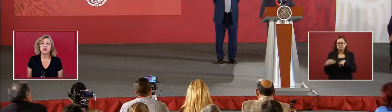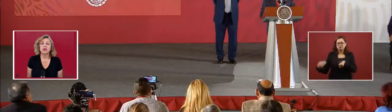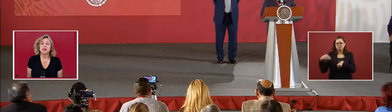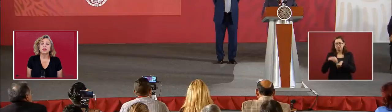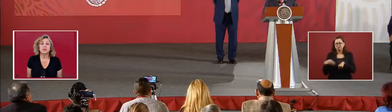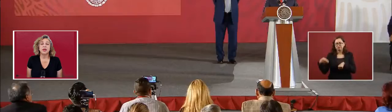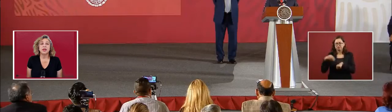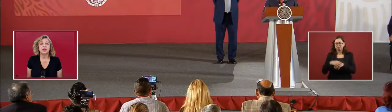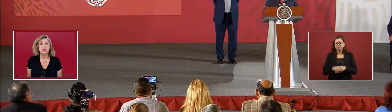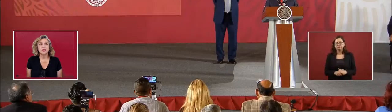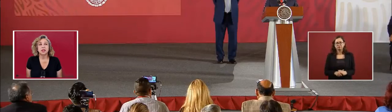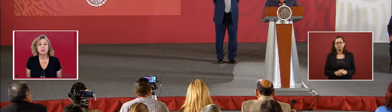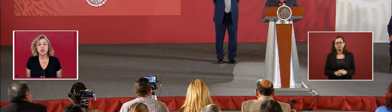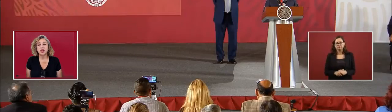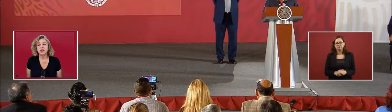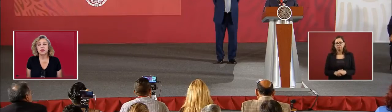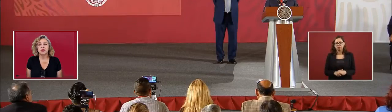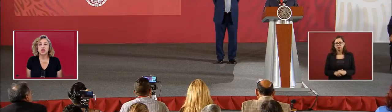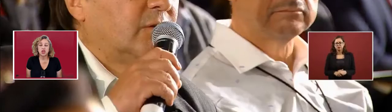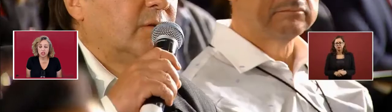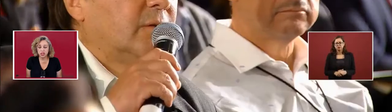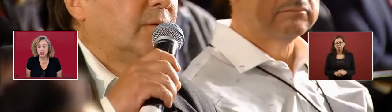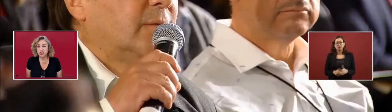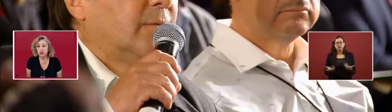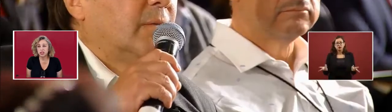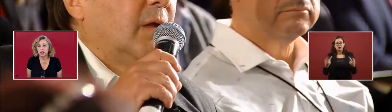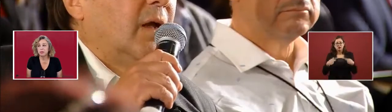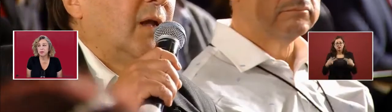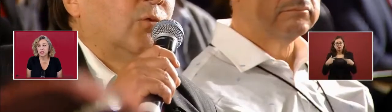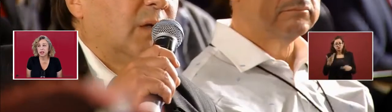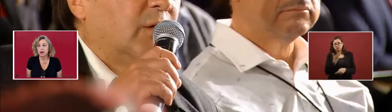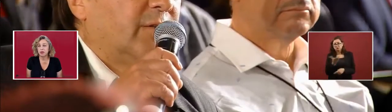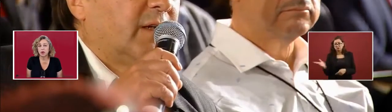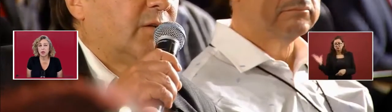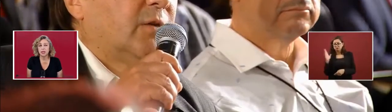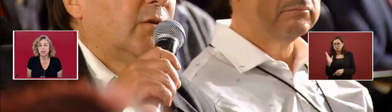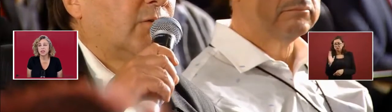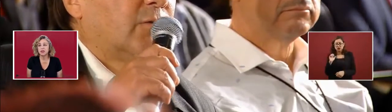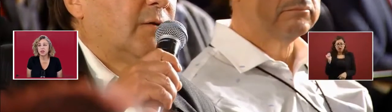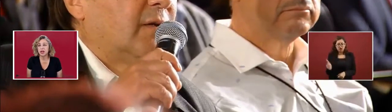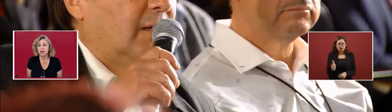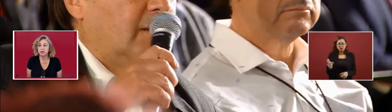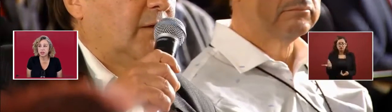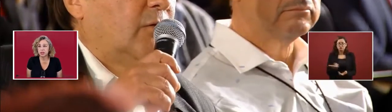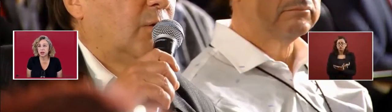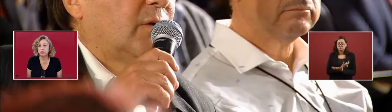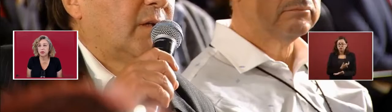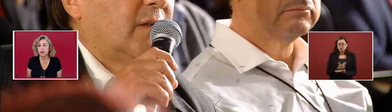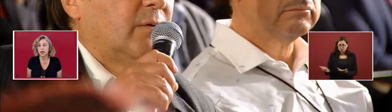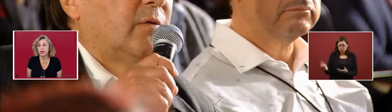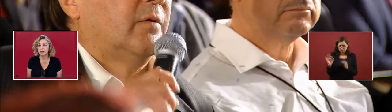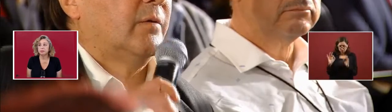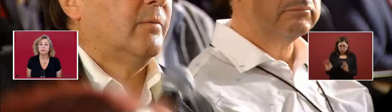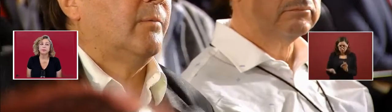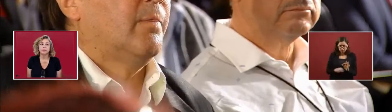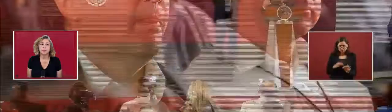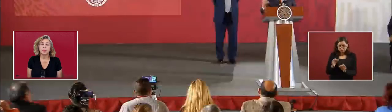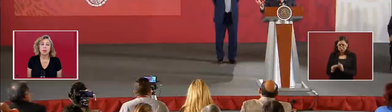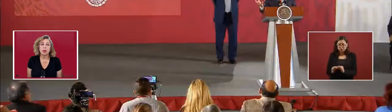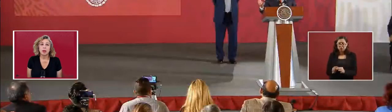So they're estimating the conception and they're charging charges that people did not request and they're trying to get them to stop doing that.